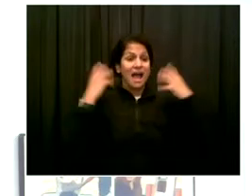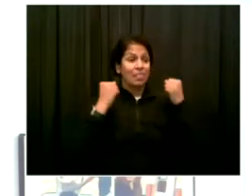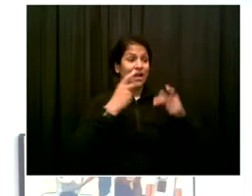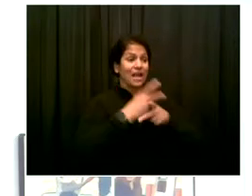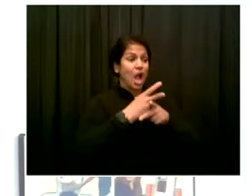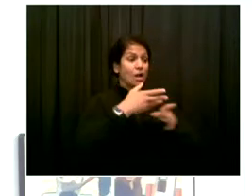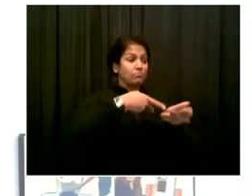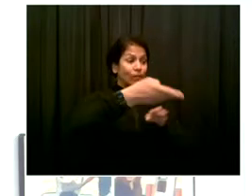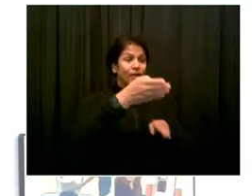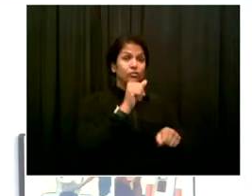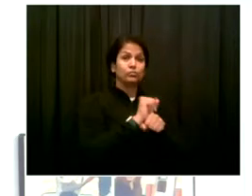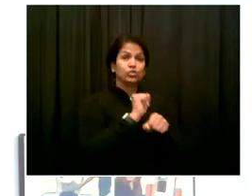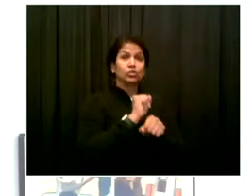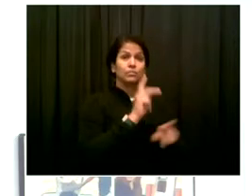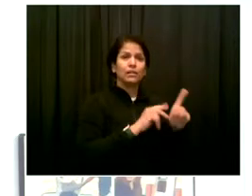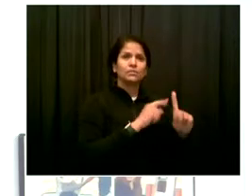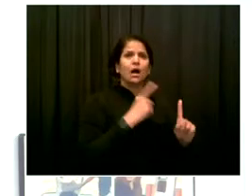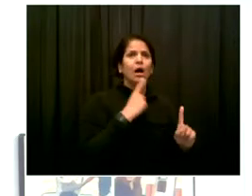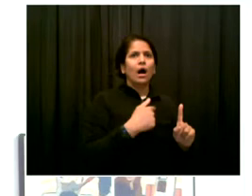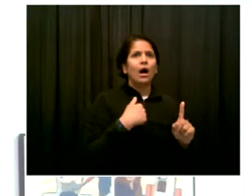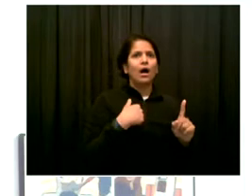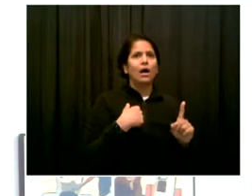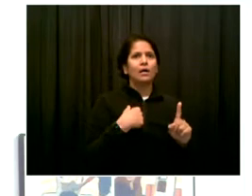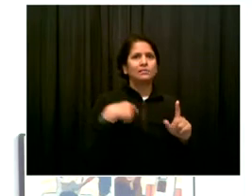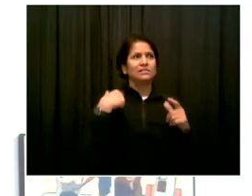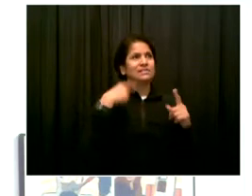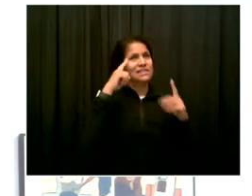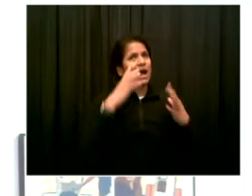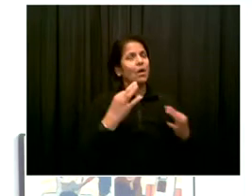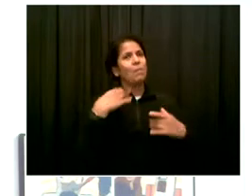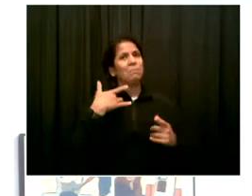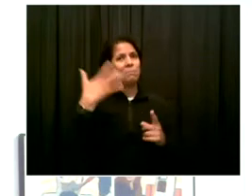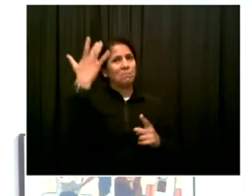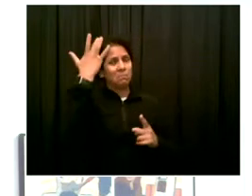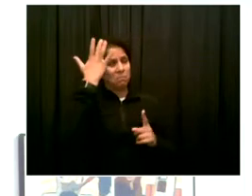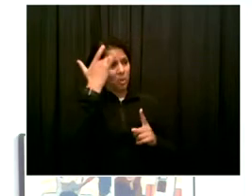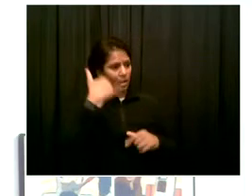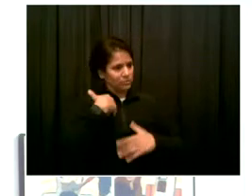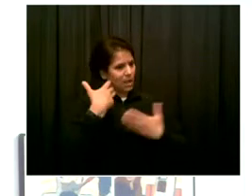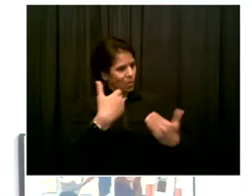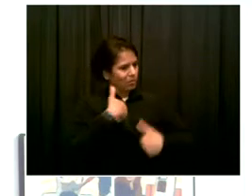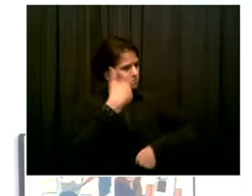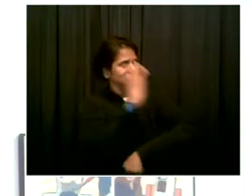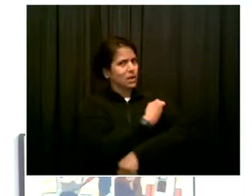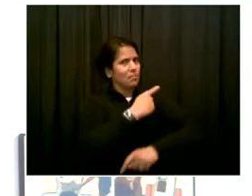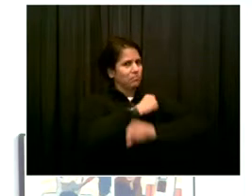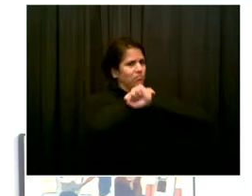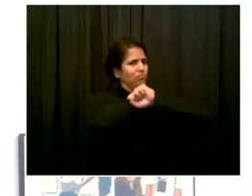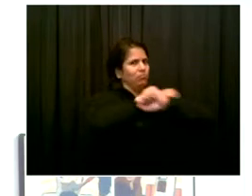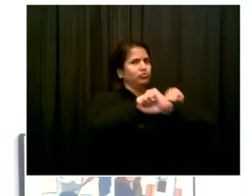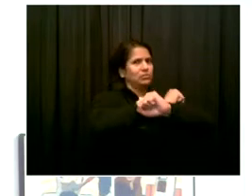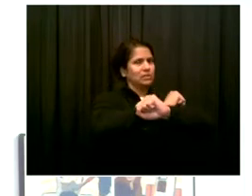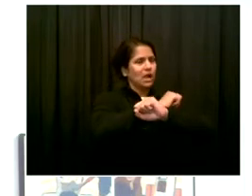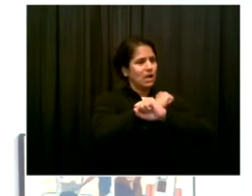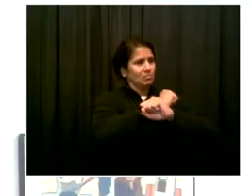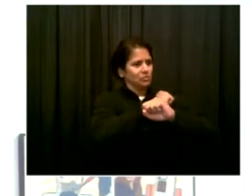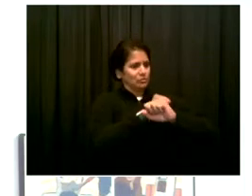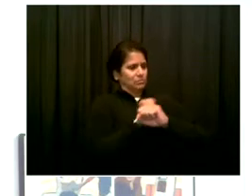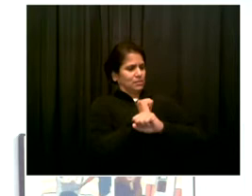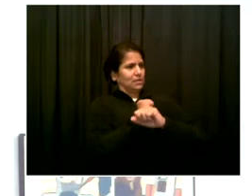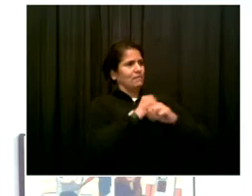the vast majority of, of side effects are, are mild, um, and working through that process, you know, for themselves.